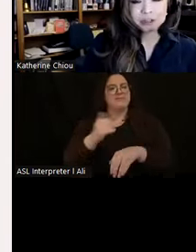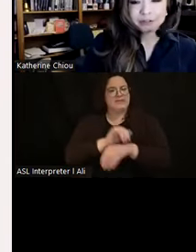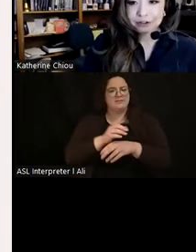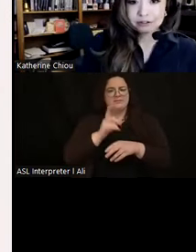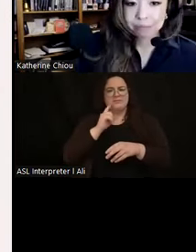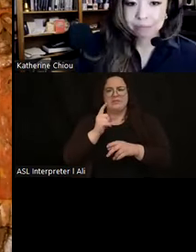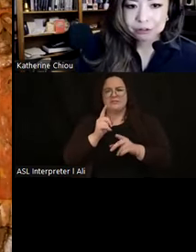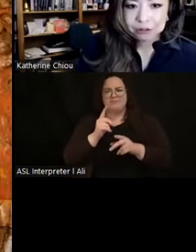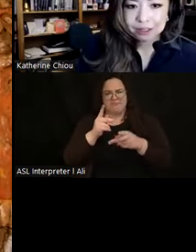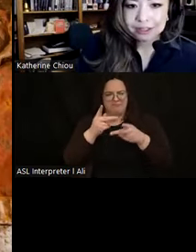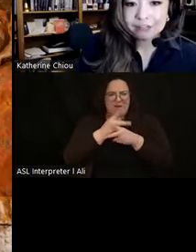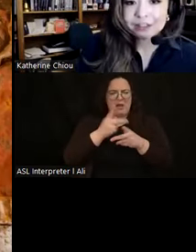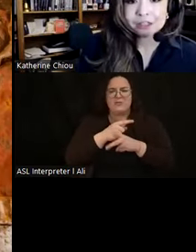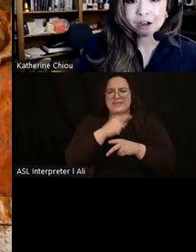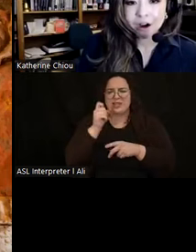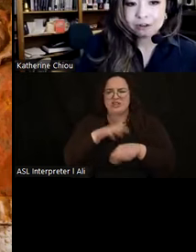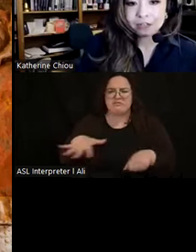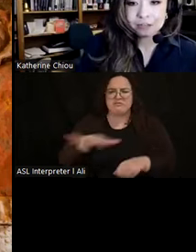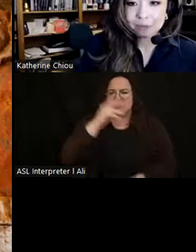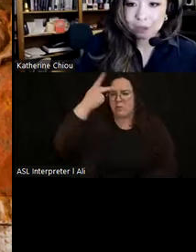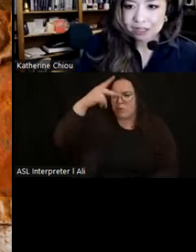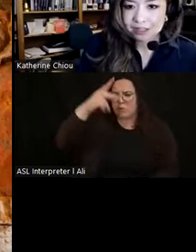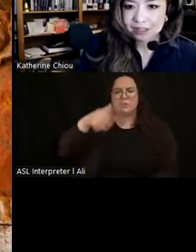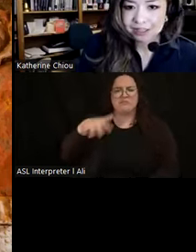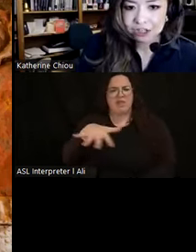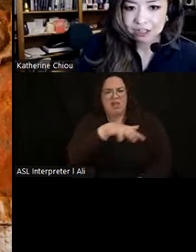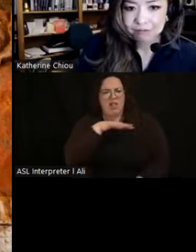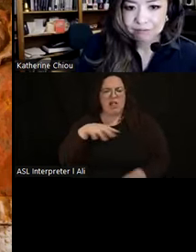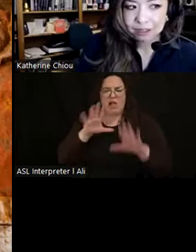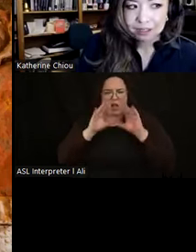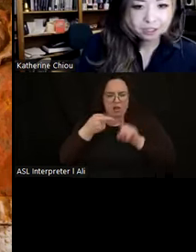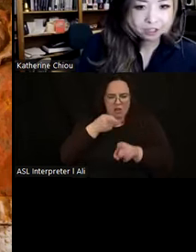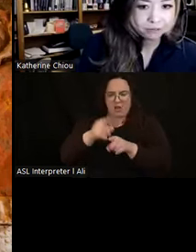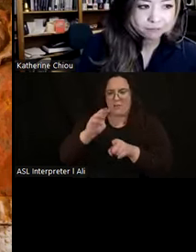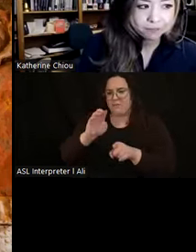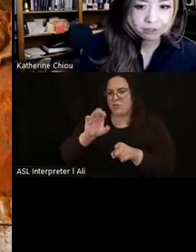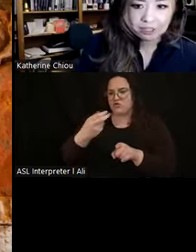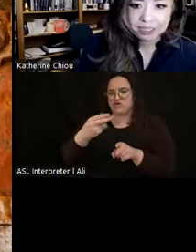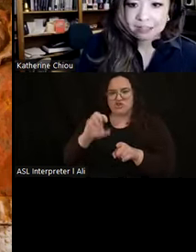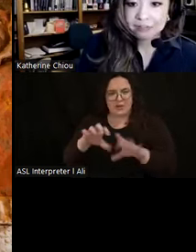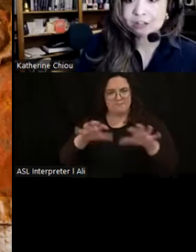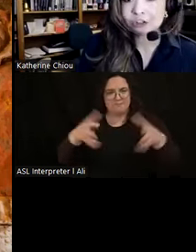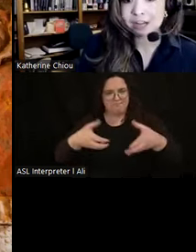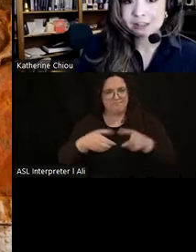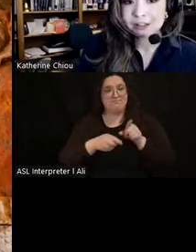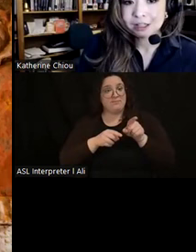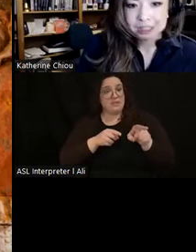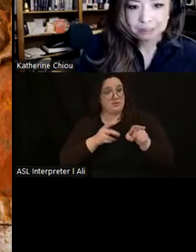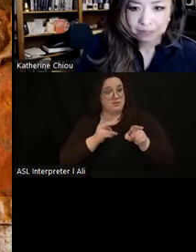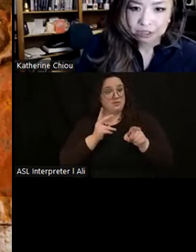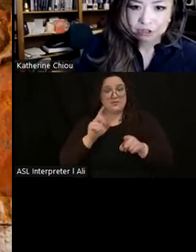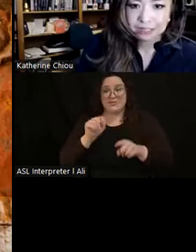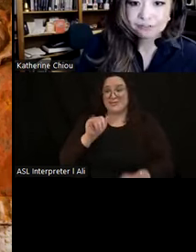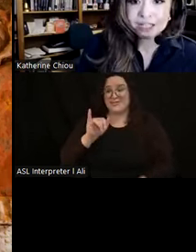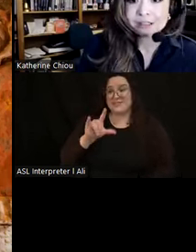desert landscape of Peru, delving into the heart of the Moche civilization. Here, there's a tale of contrasts, the